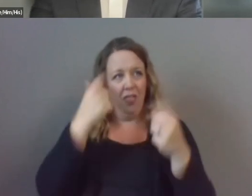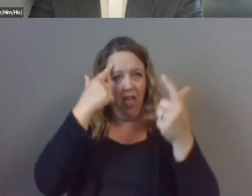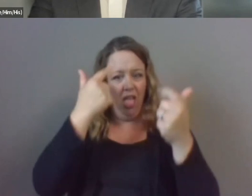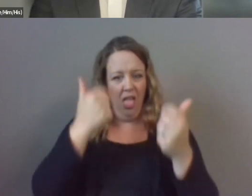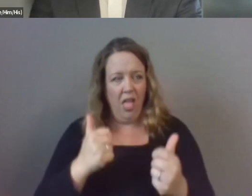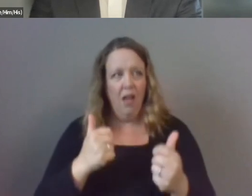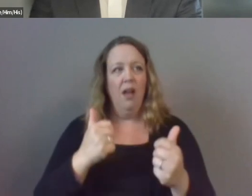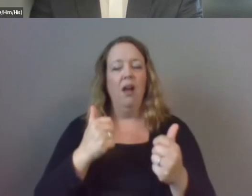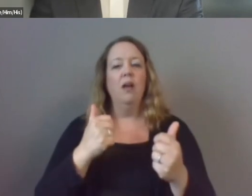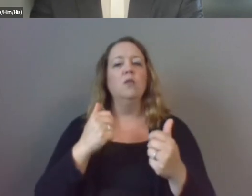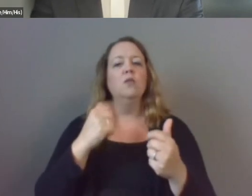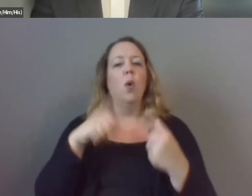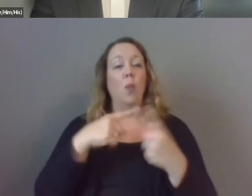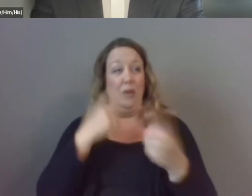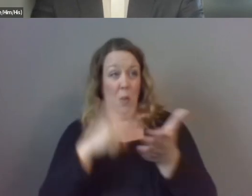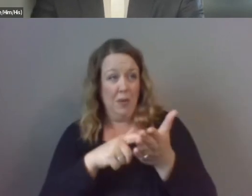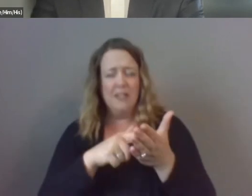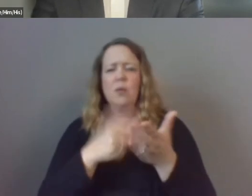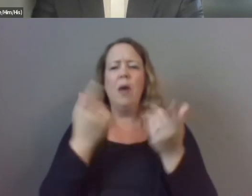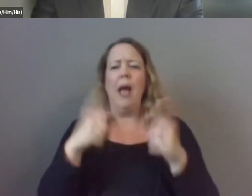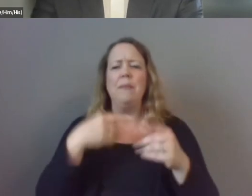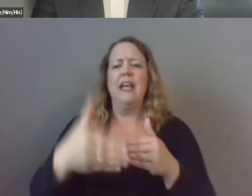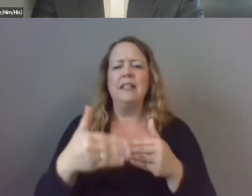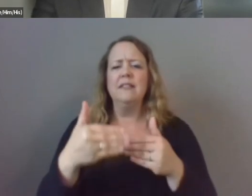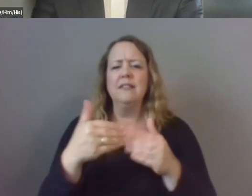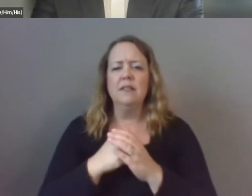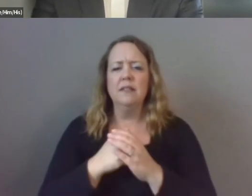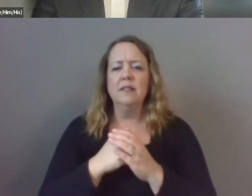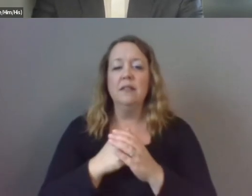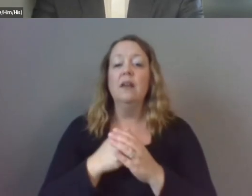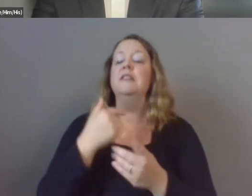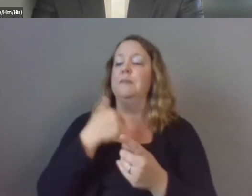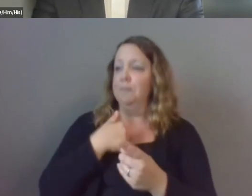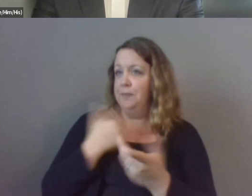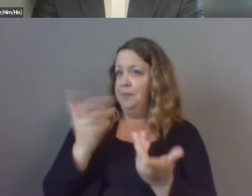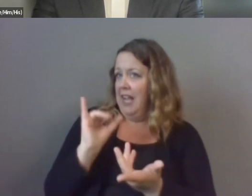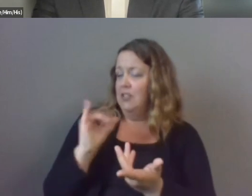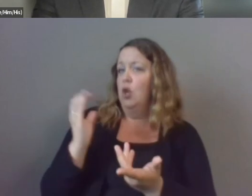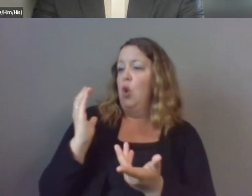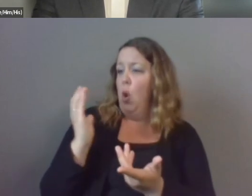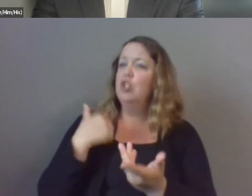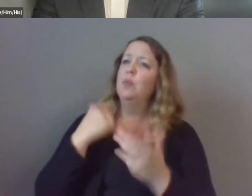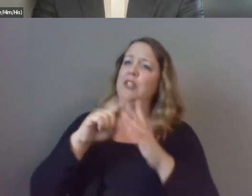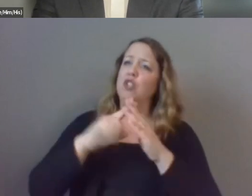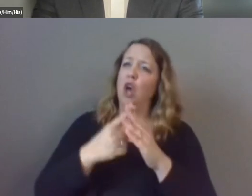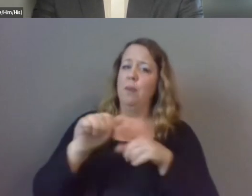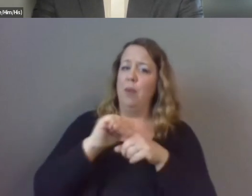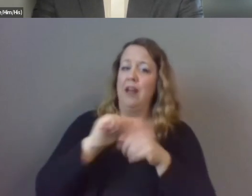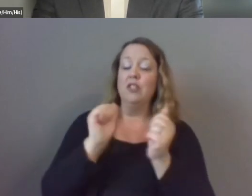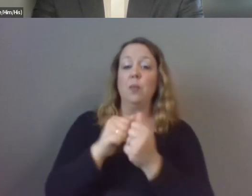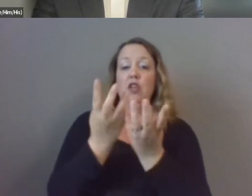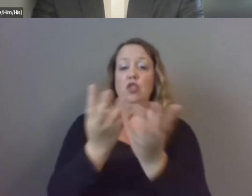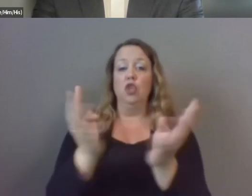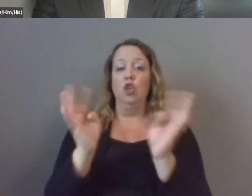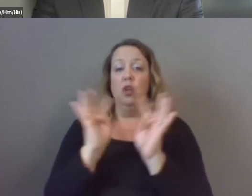yeah so i can jump in here uh so as a coach we like to begin our practices with a circle and